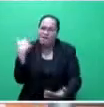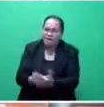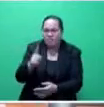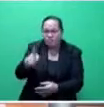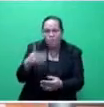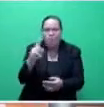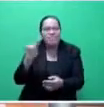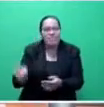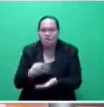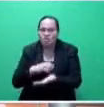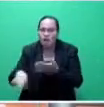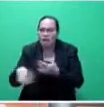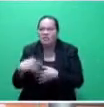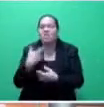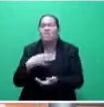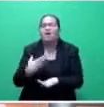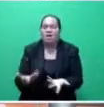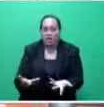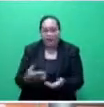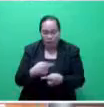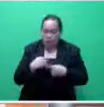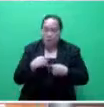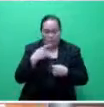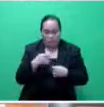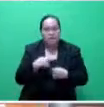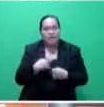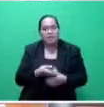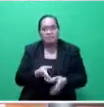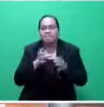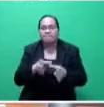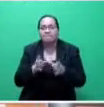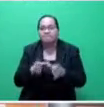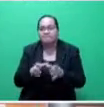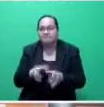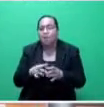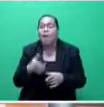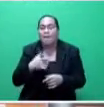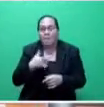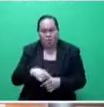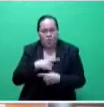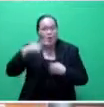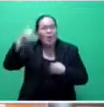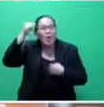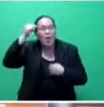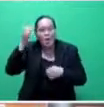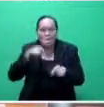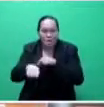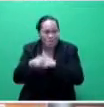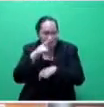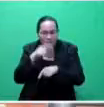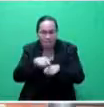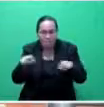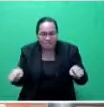$1,000. We're saying we will be the ones that will be holding the can. Because we know that most people, firstly,